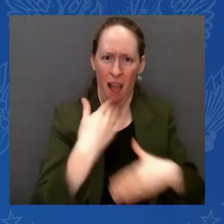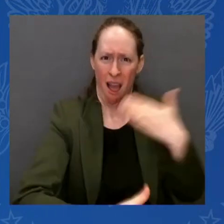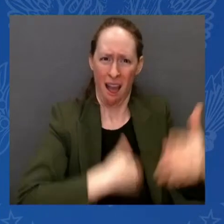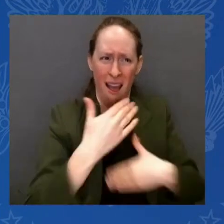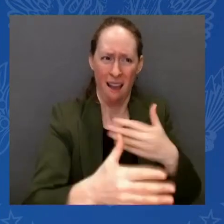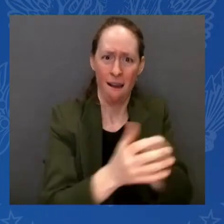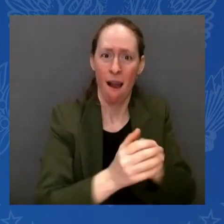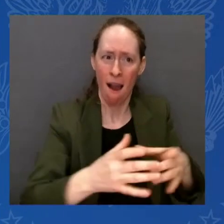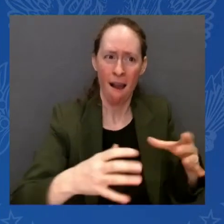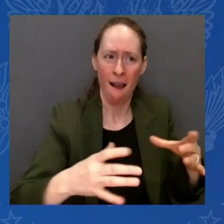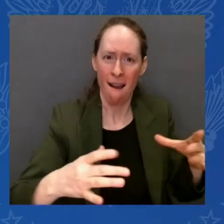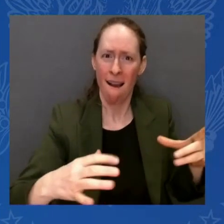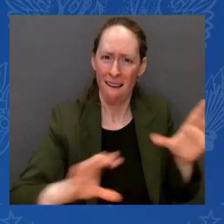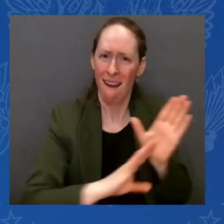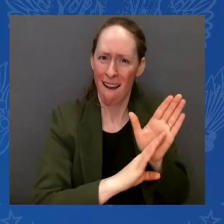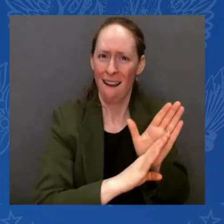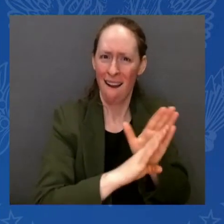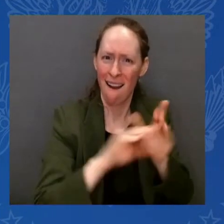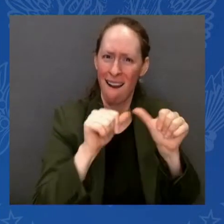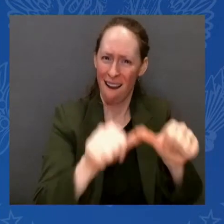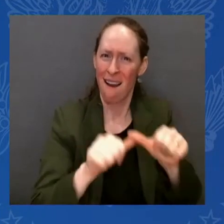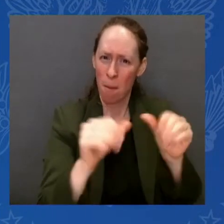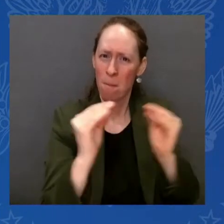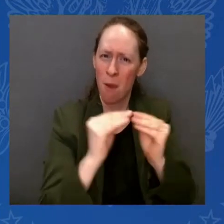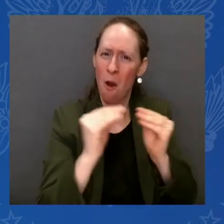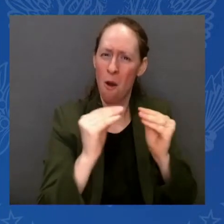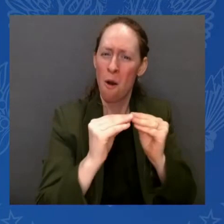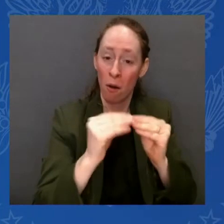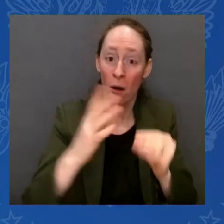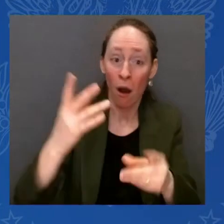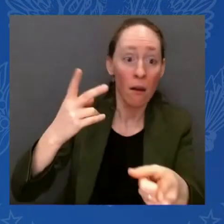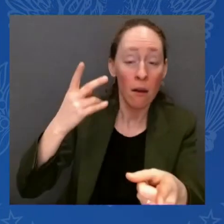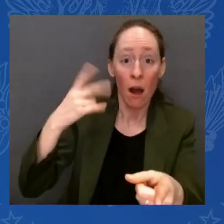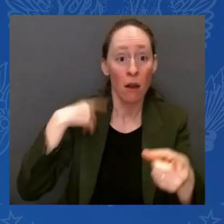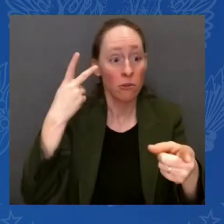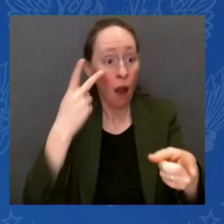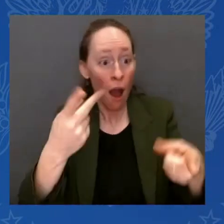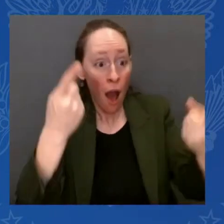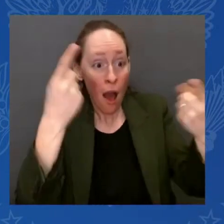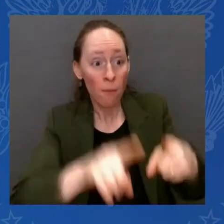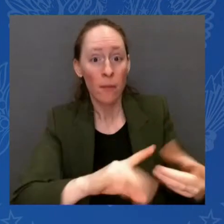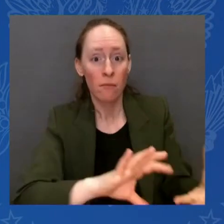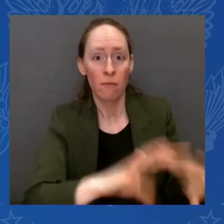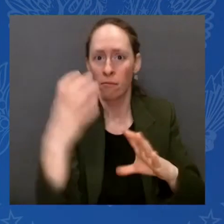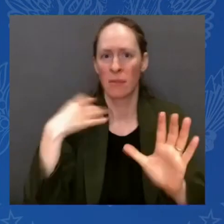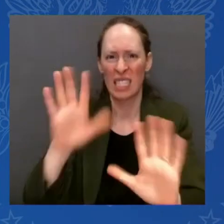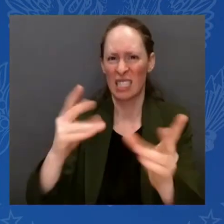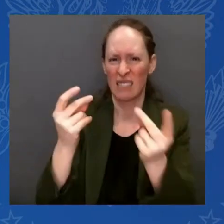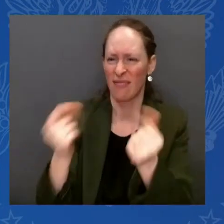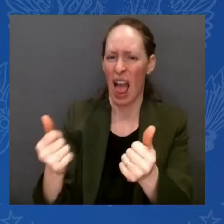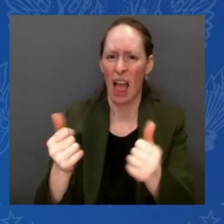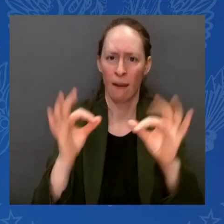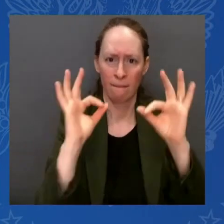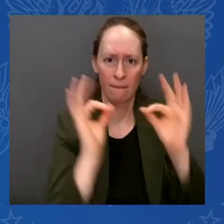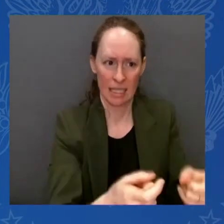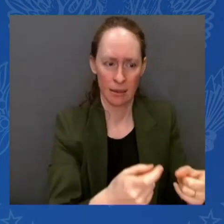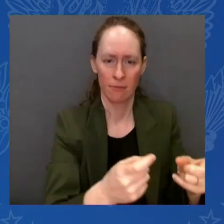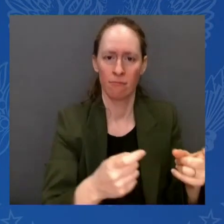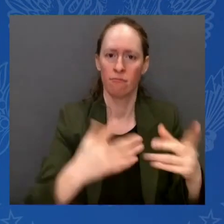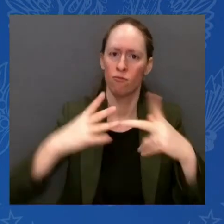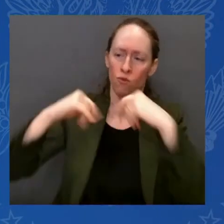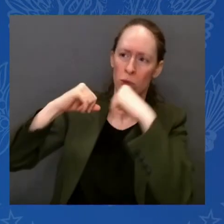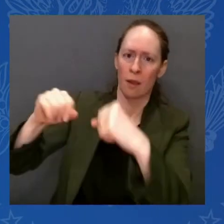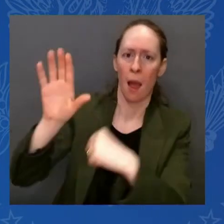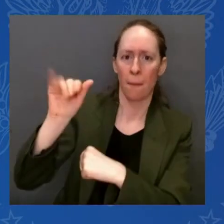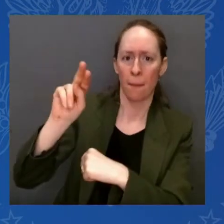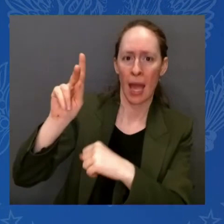about. Protecting depositors, protecting the banking system, protecting the economic gains we've made together for the American people.